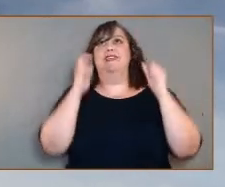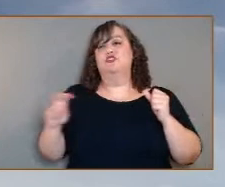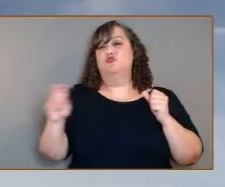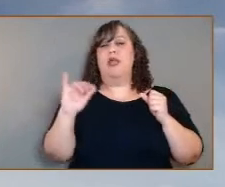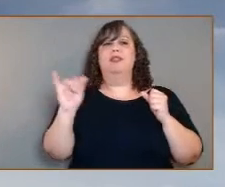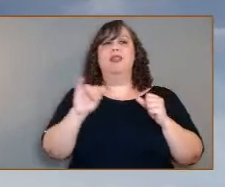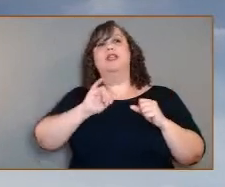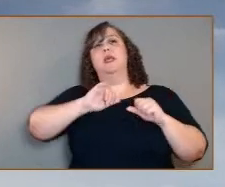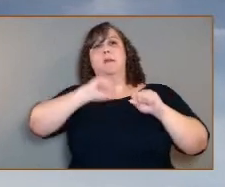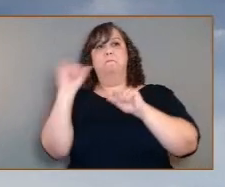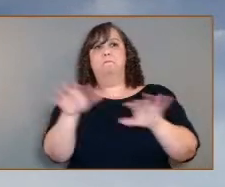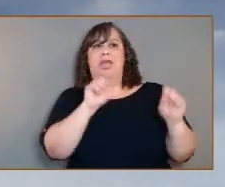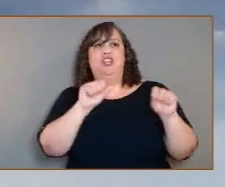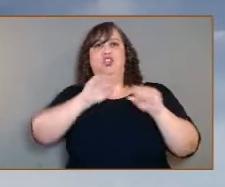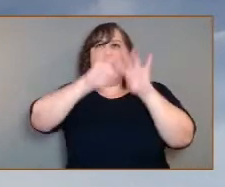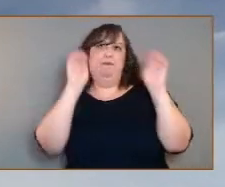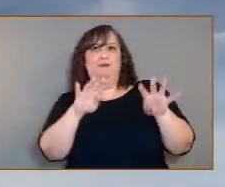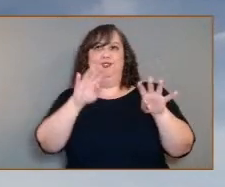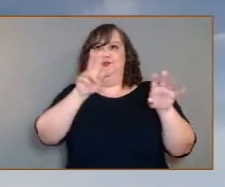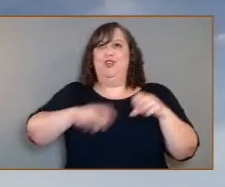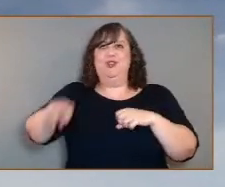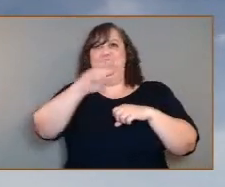to put together the history book of Venus.